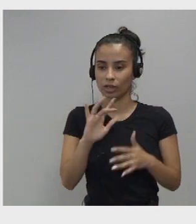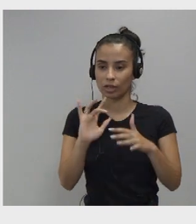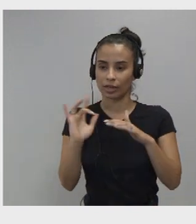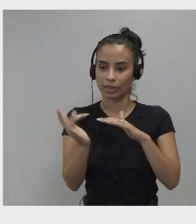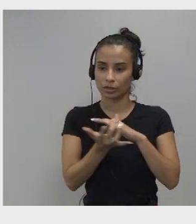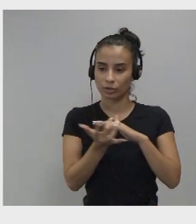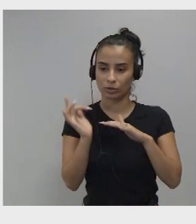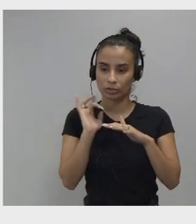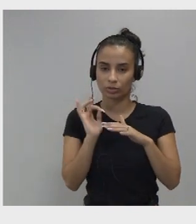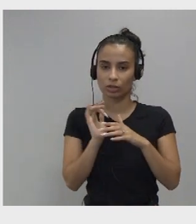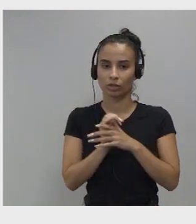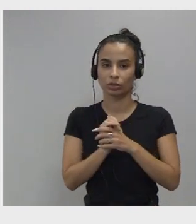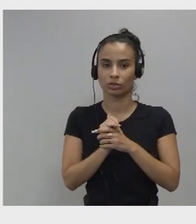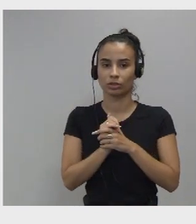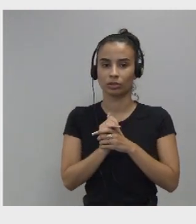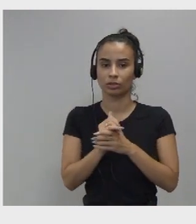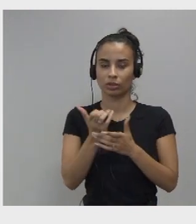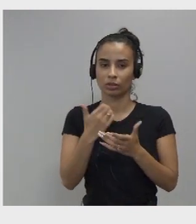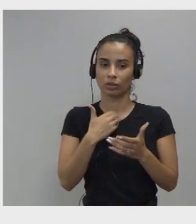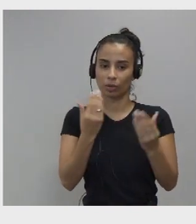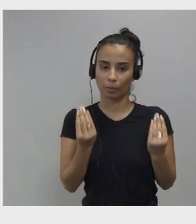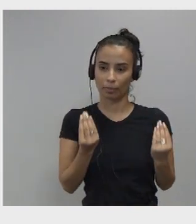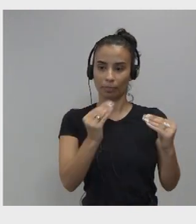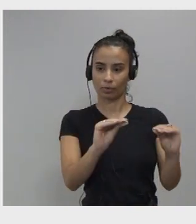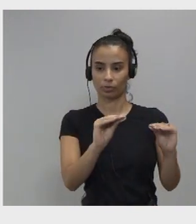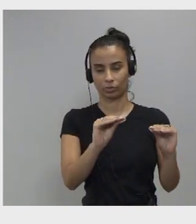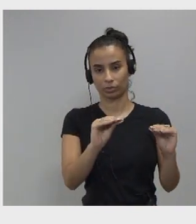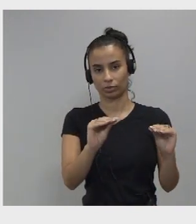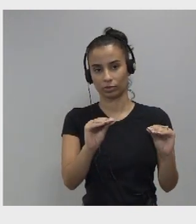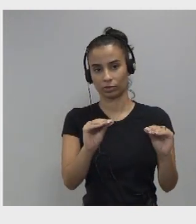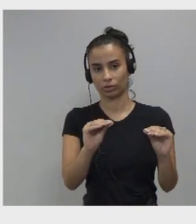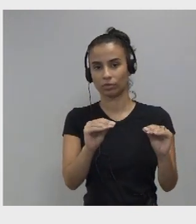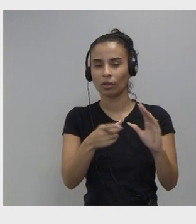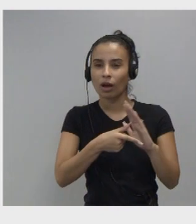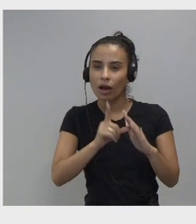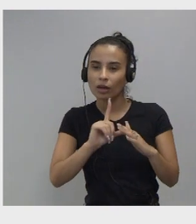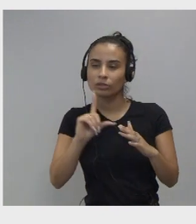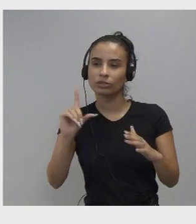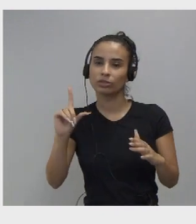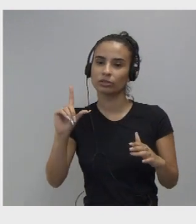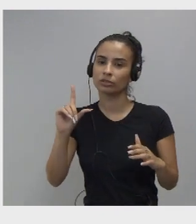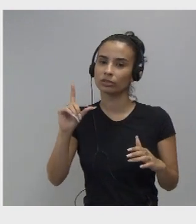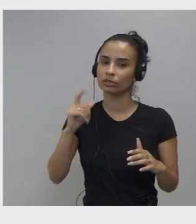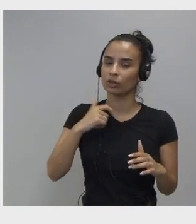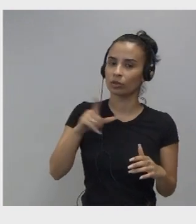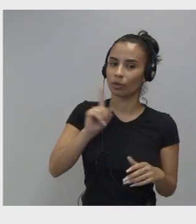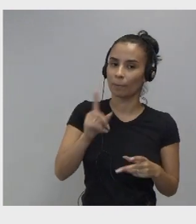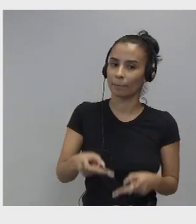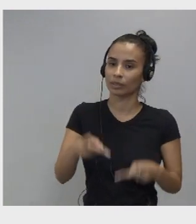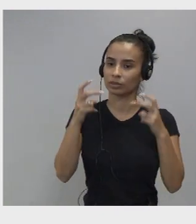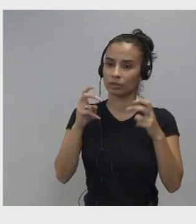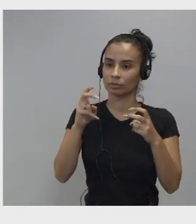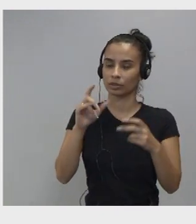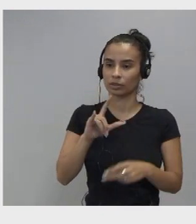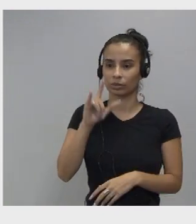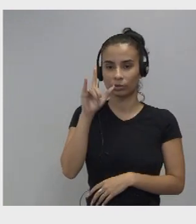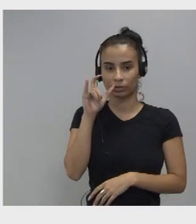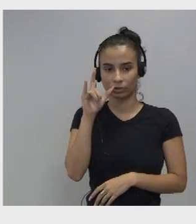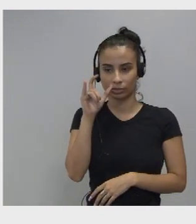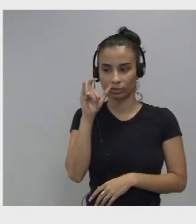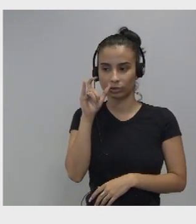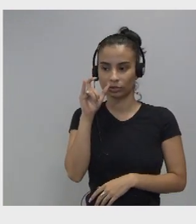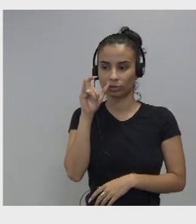before i came i didn't realize that instagram was the social media platform of choice so you can choose twitter or instagram depending on what you're on